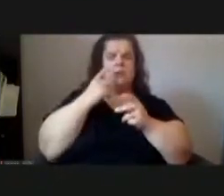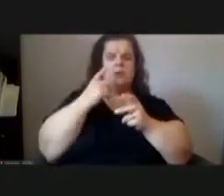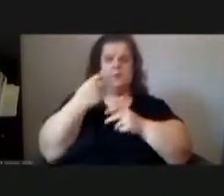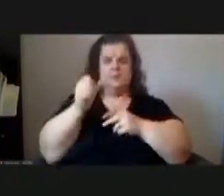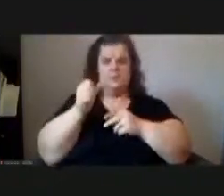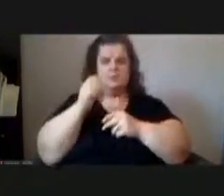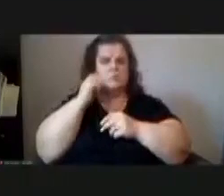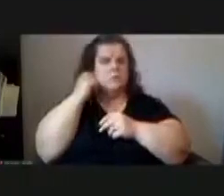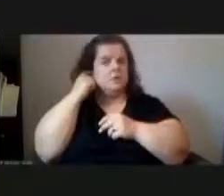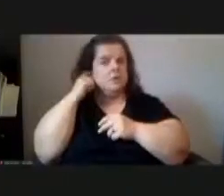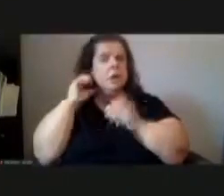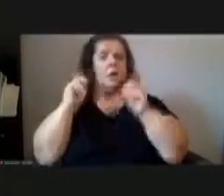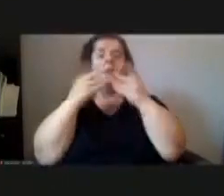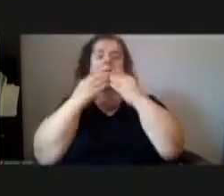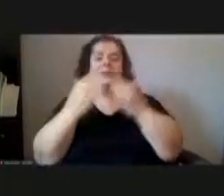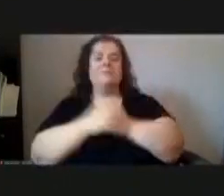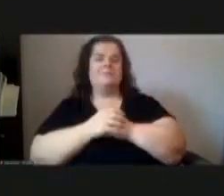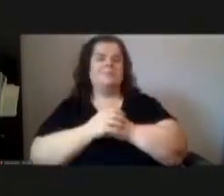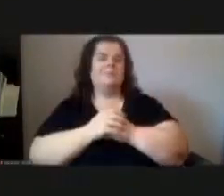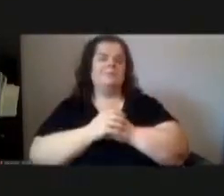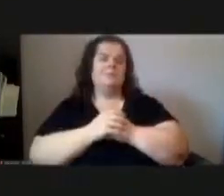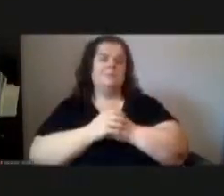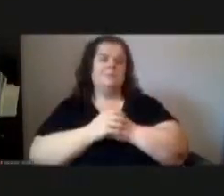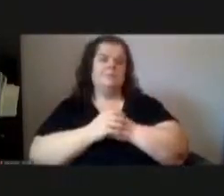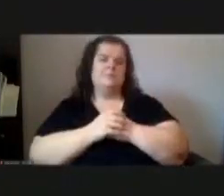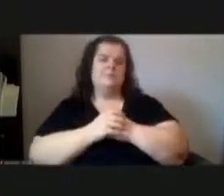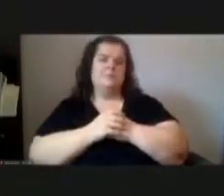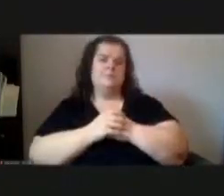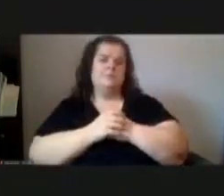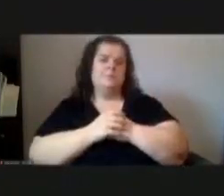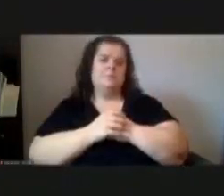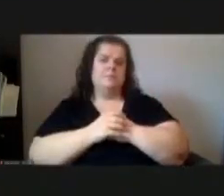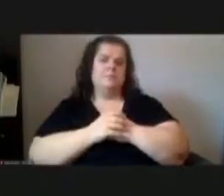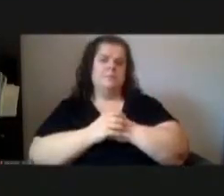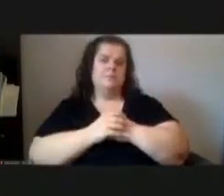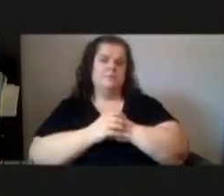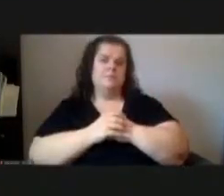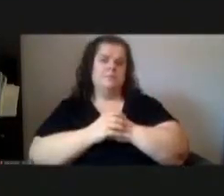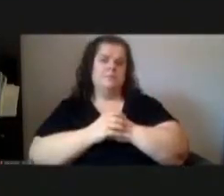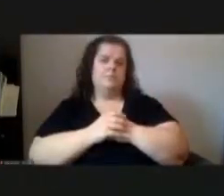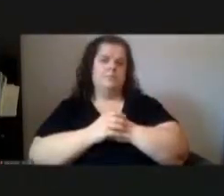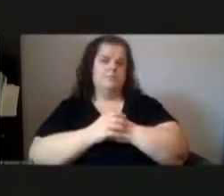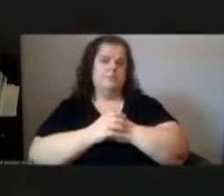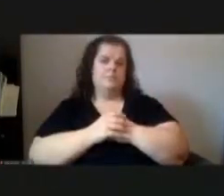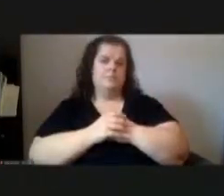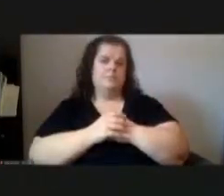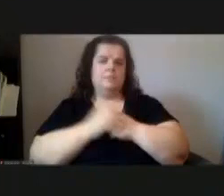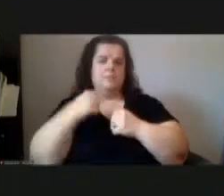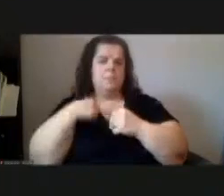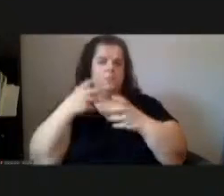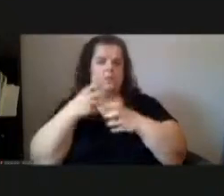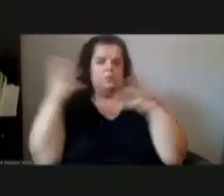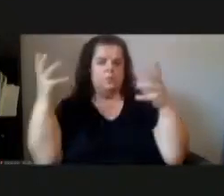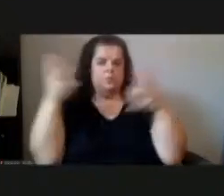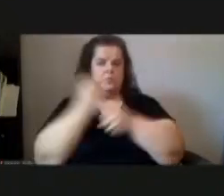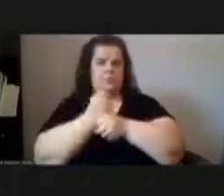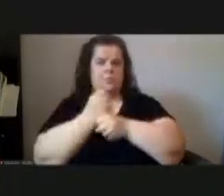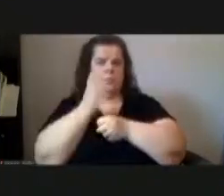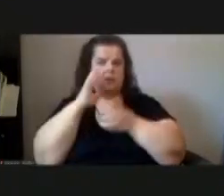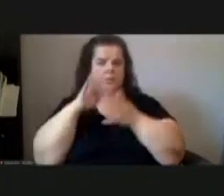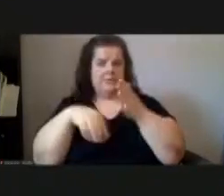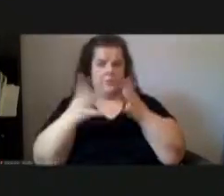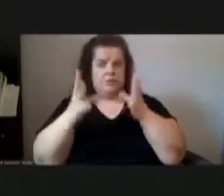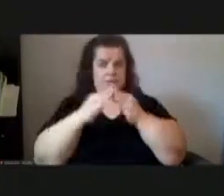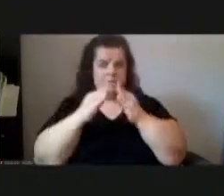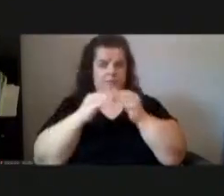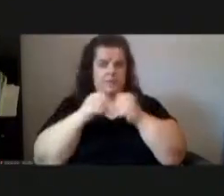all right well thanks thank you president smith yeah i just uh to wrap it up i just want to say i think that we'll schedule a meeting with you